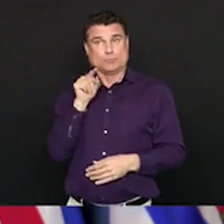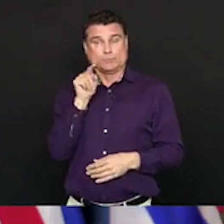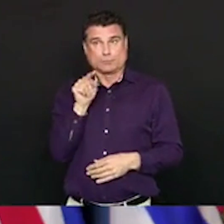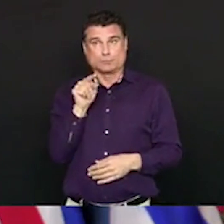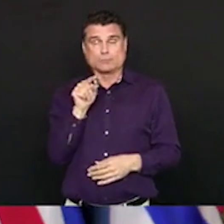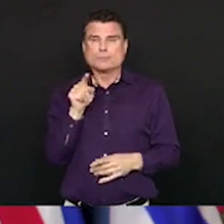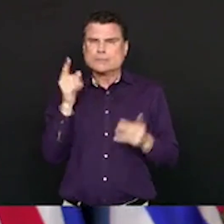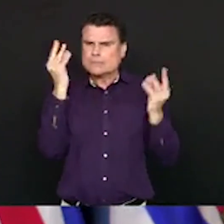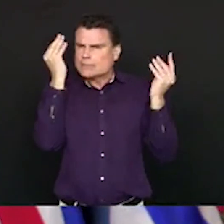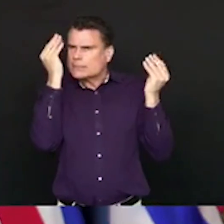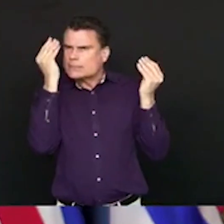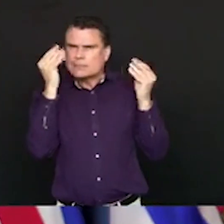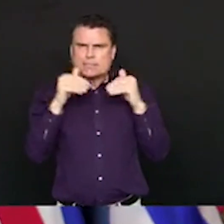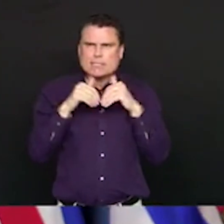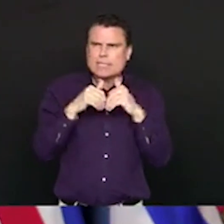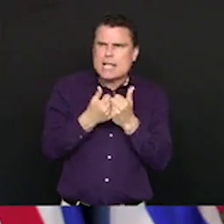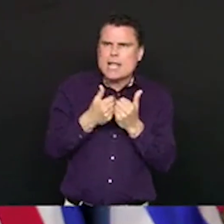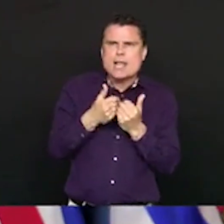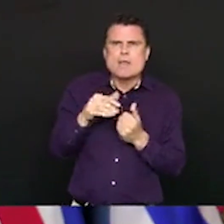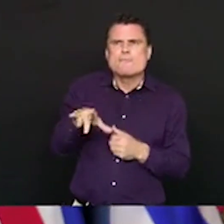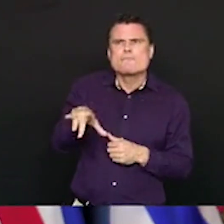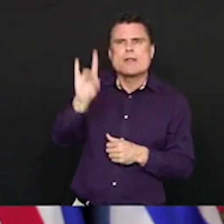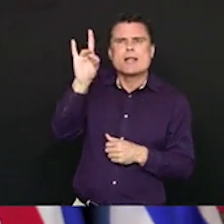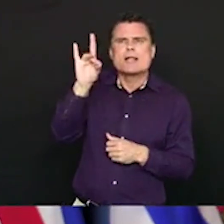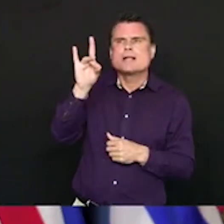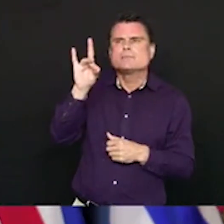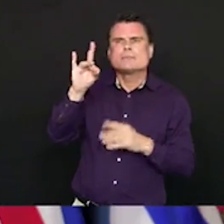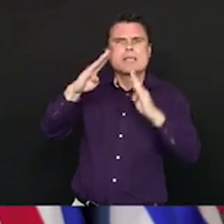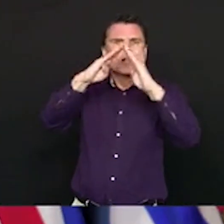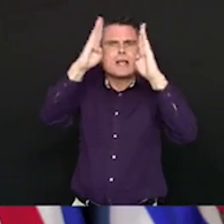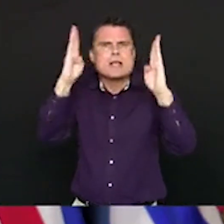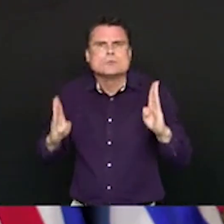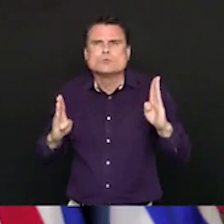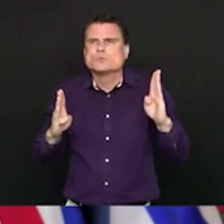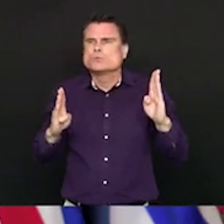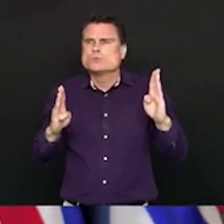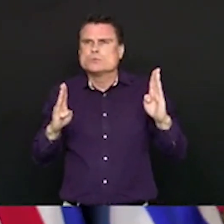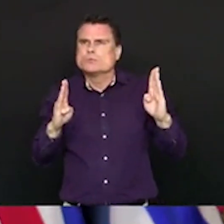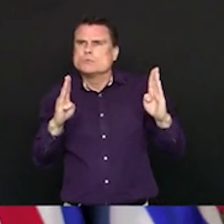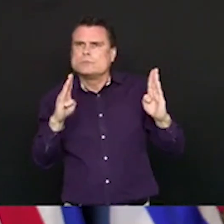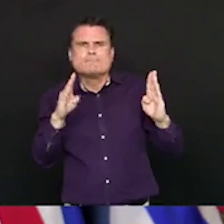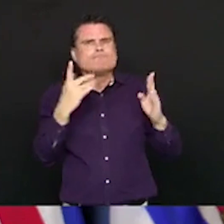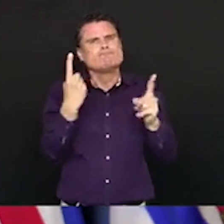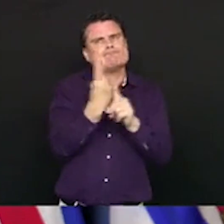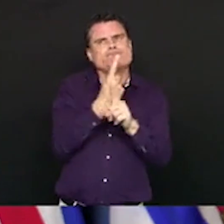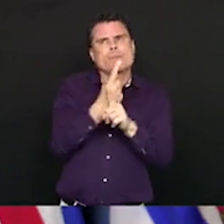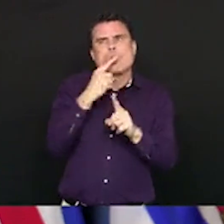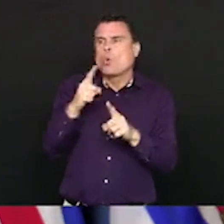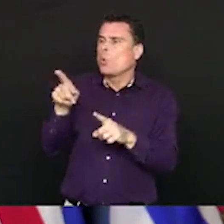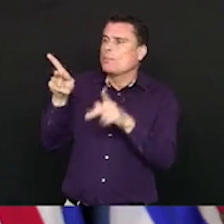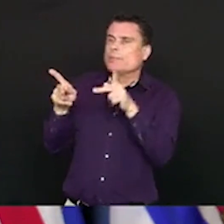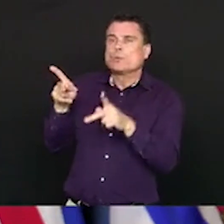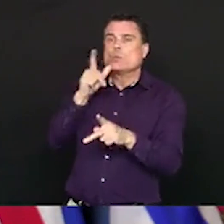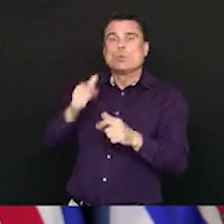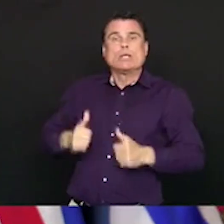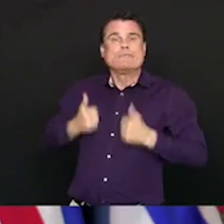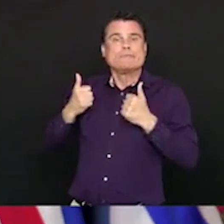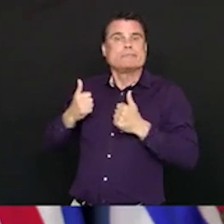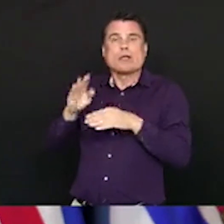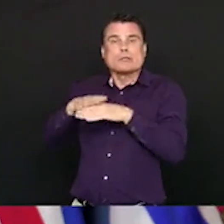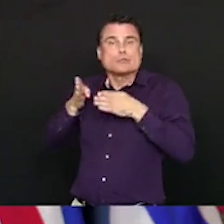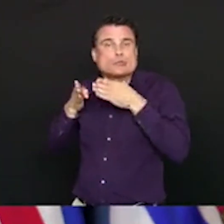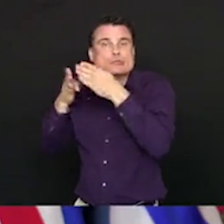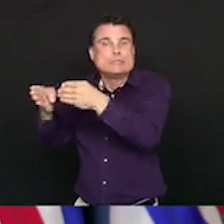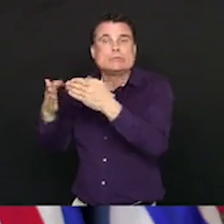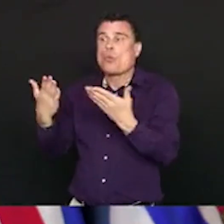spacing for those who can't find a roof and are living in a tent or outdoors. I've tasked Minister Shane Simpson to focus